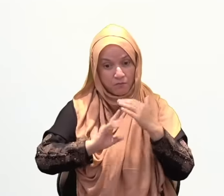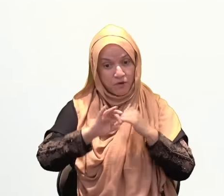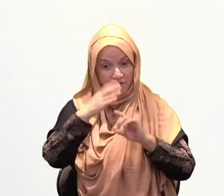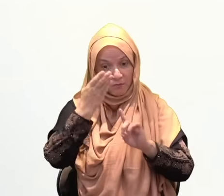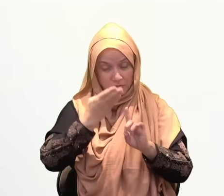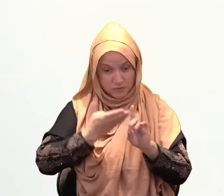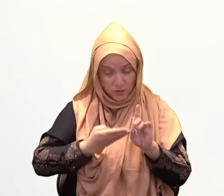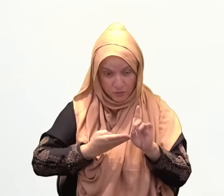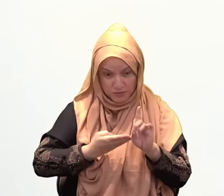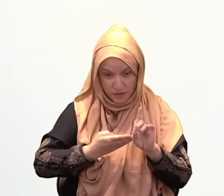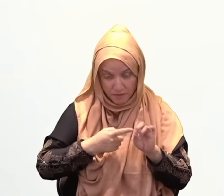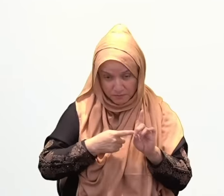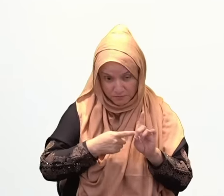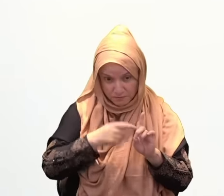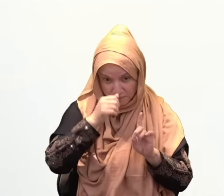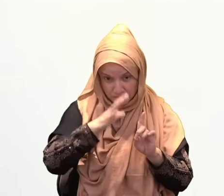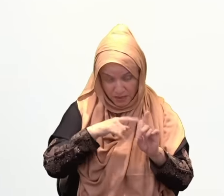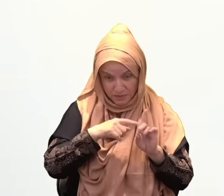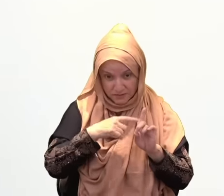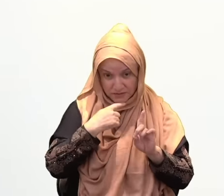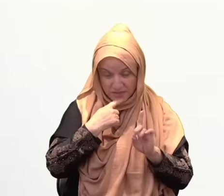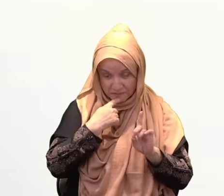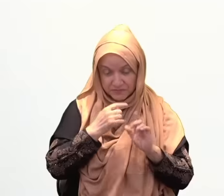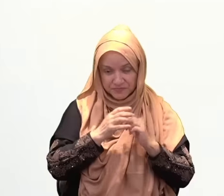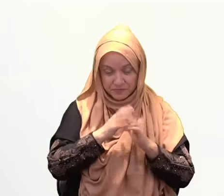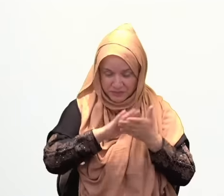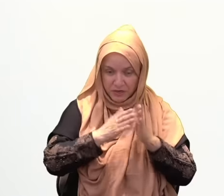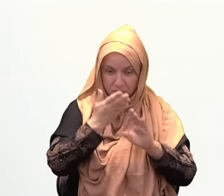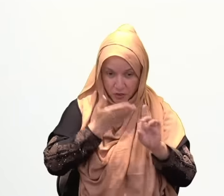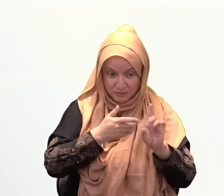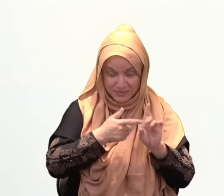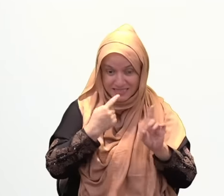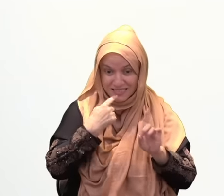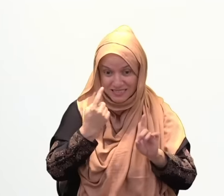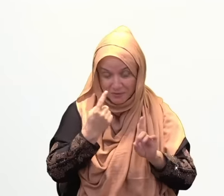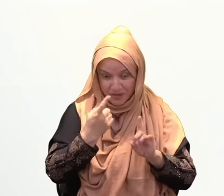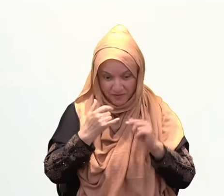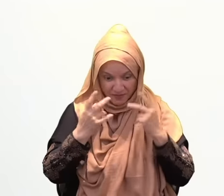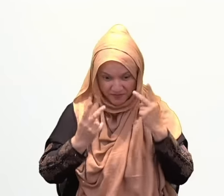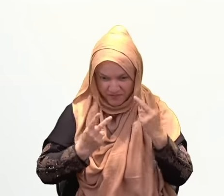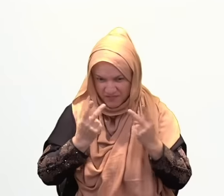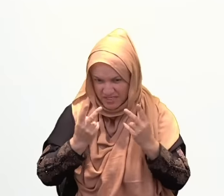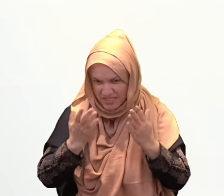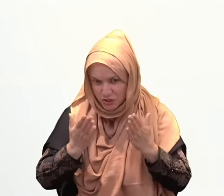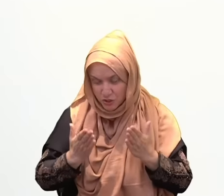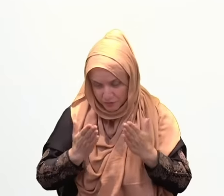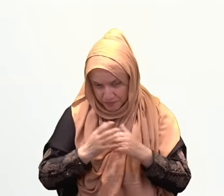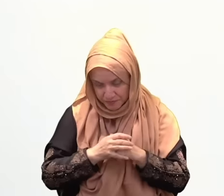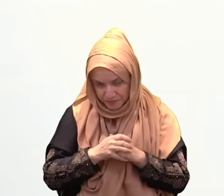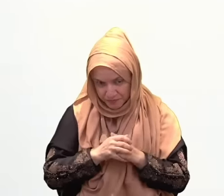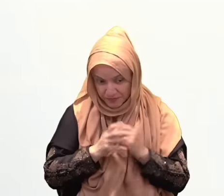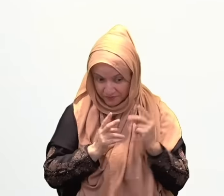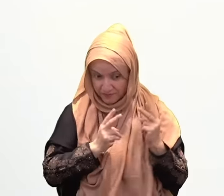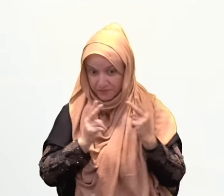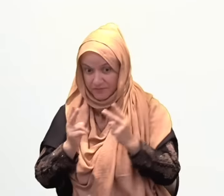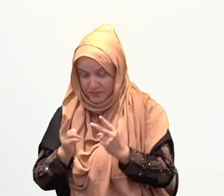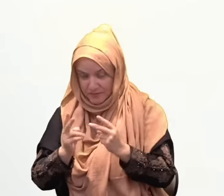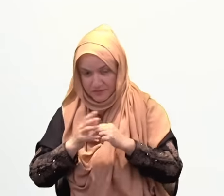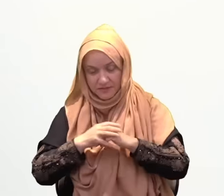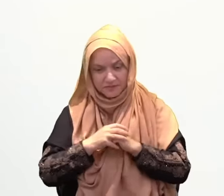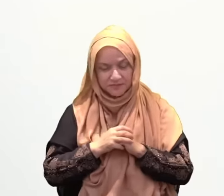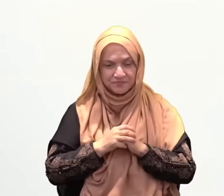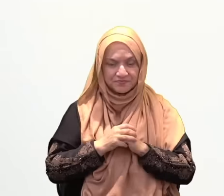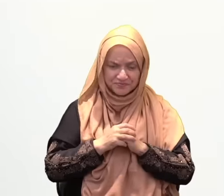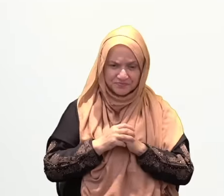the first time Ibrahim alayhi wa sallam visited, he sees a wife of Ismail alayhi wa sallam and asks her how she's doing.